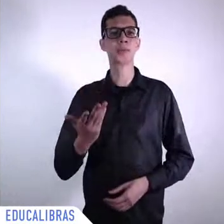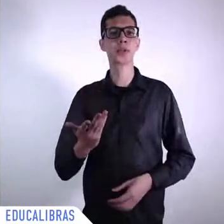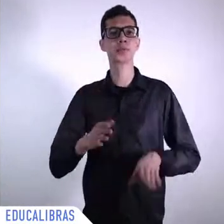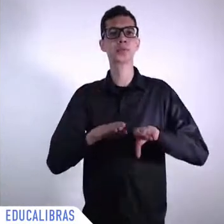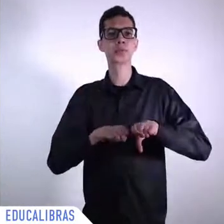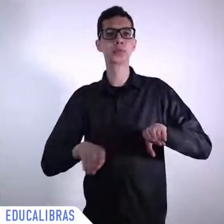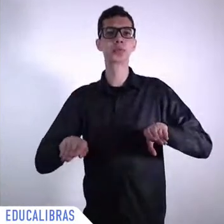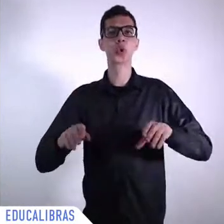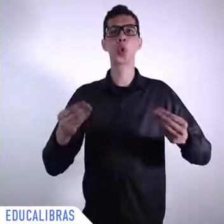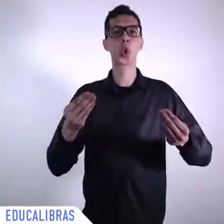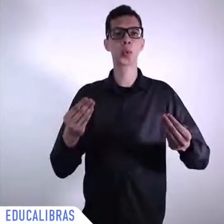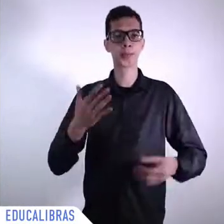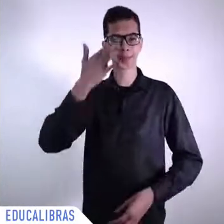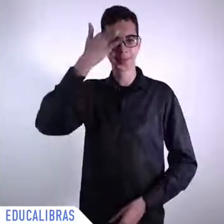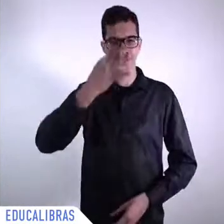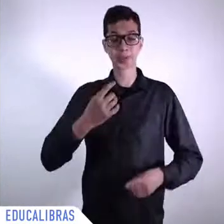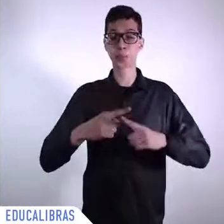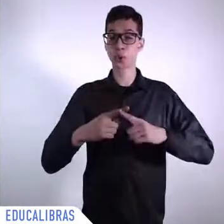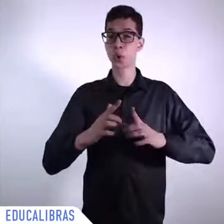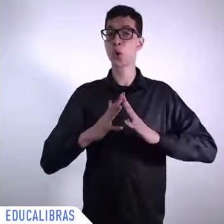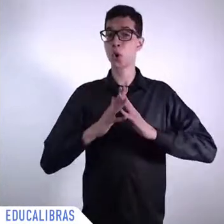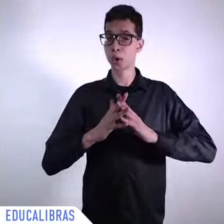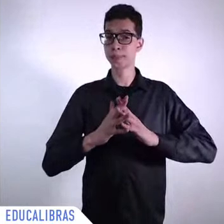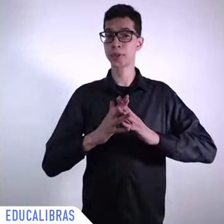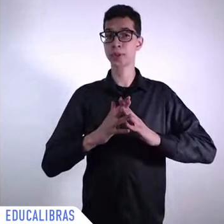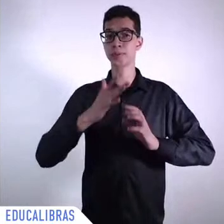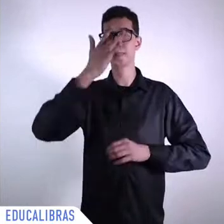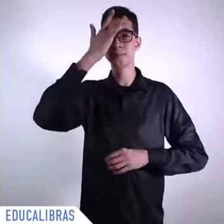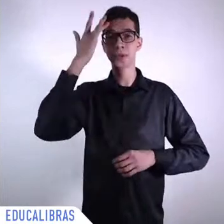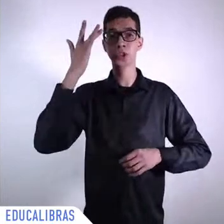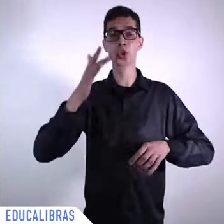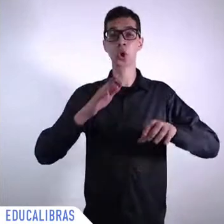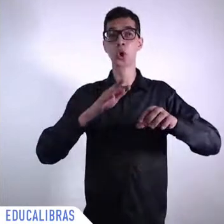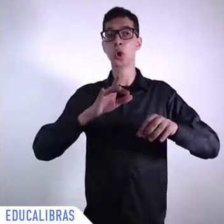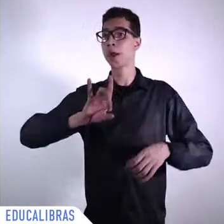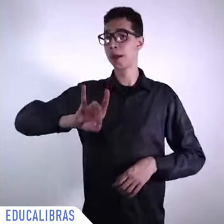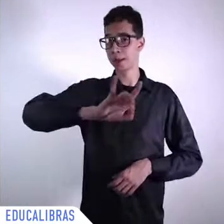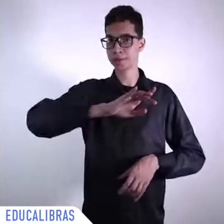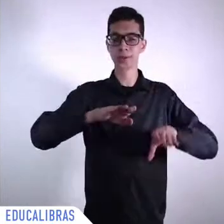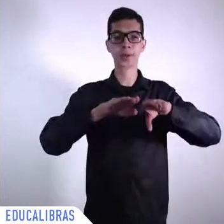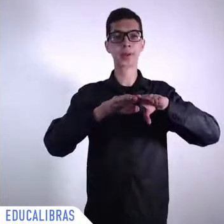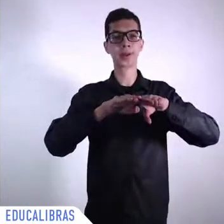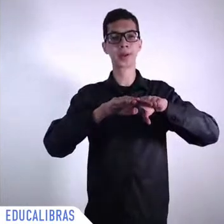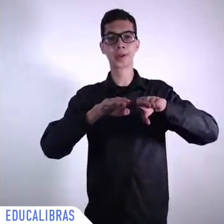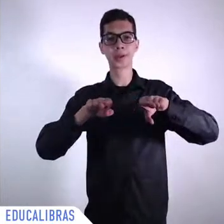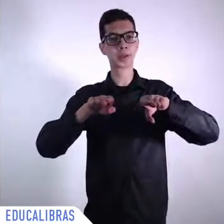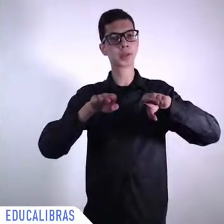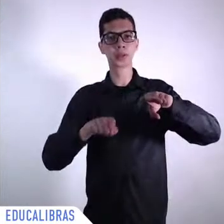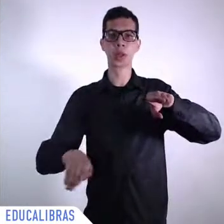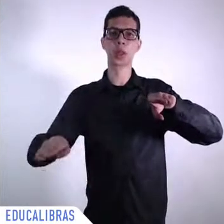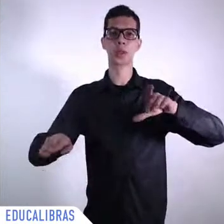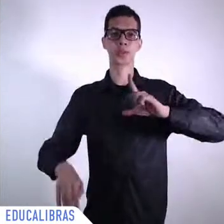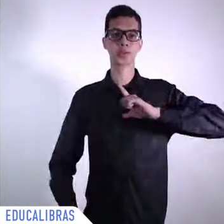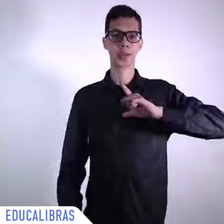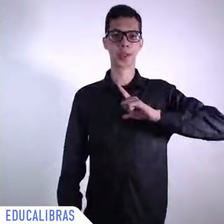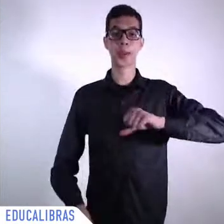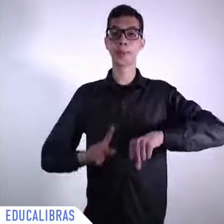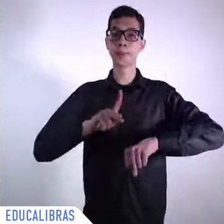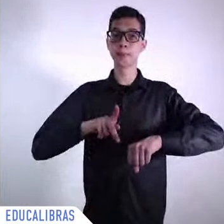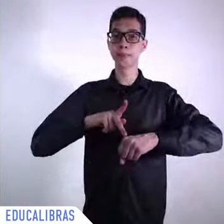country inequality there is between country inequality and also when we look at inequality within a country say Brazil